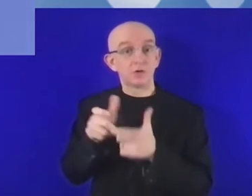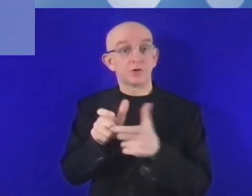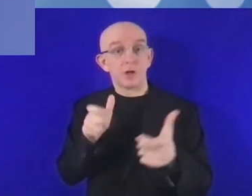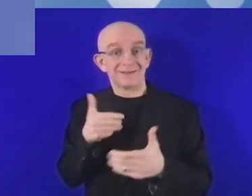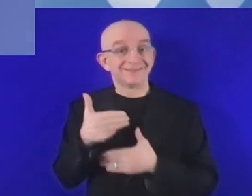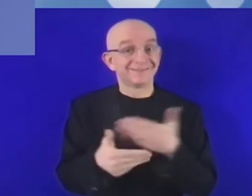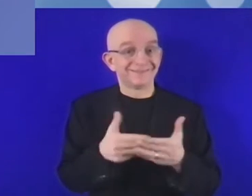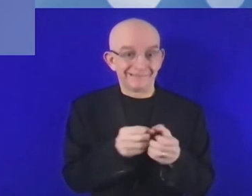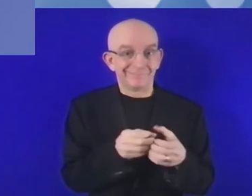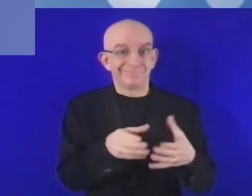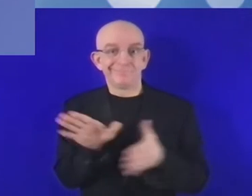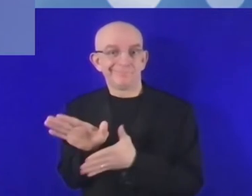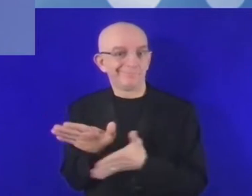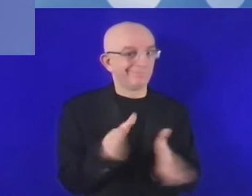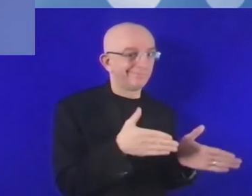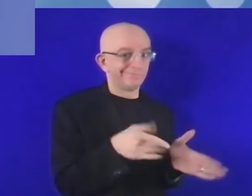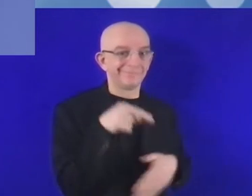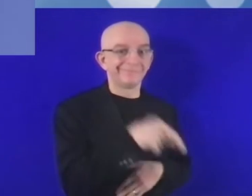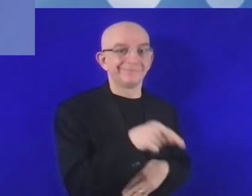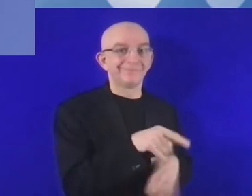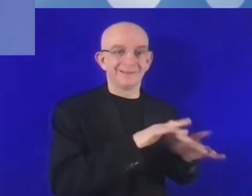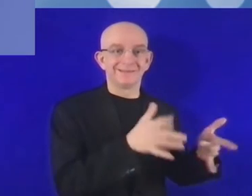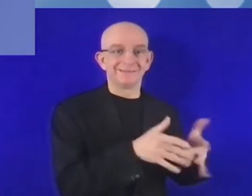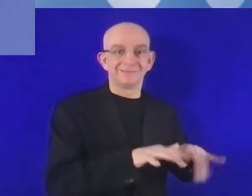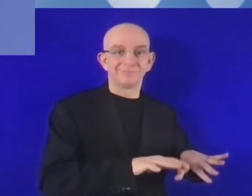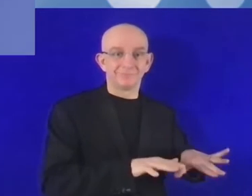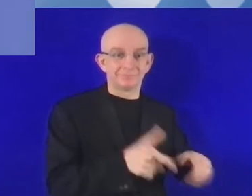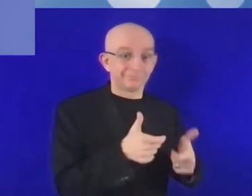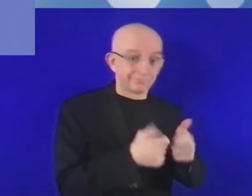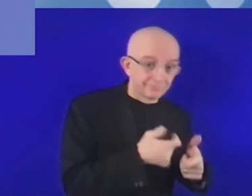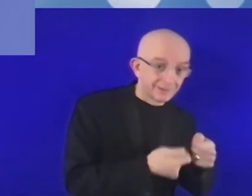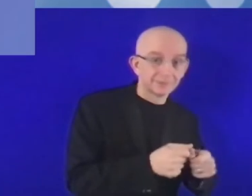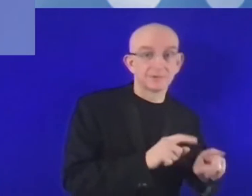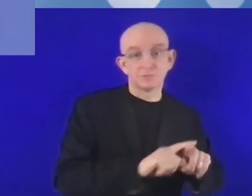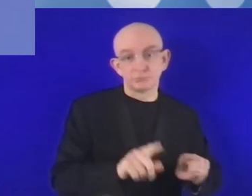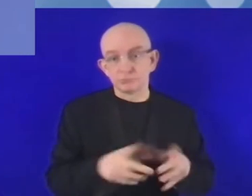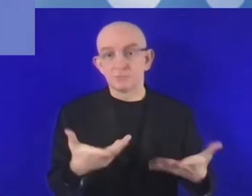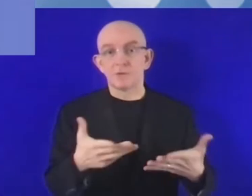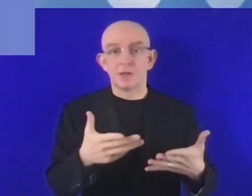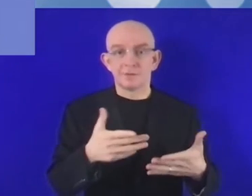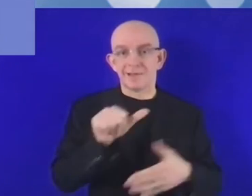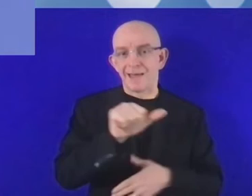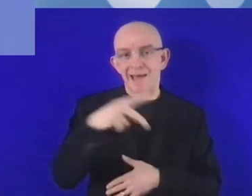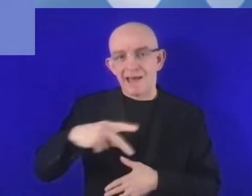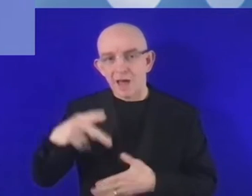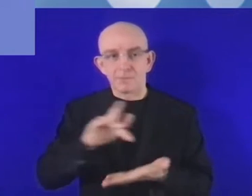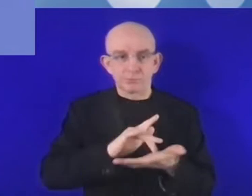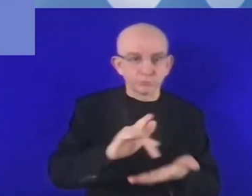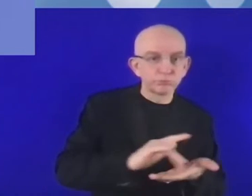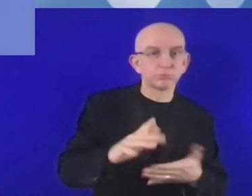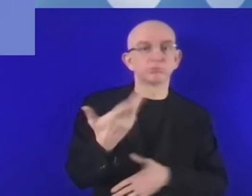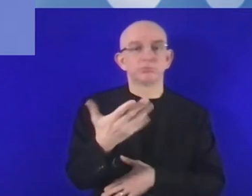improved in this way was mainly sales 45%, marketing 38%, management 24%.